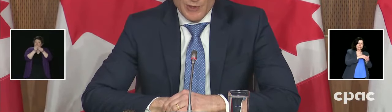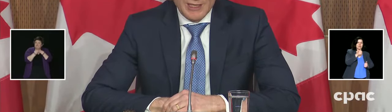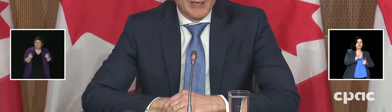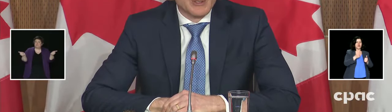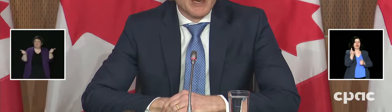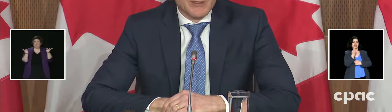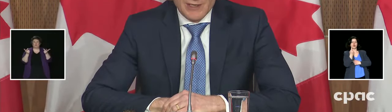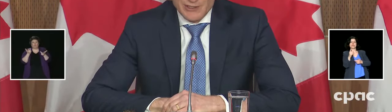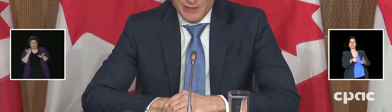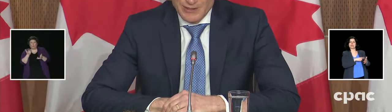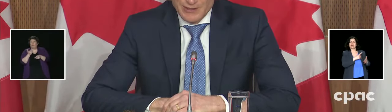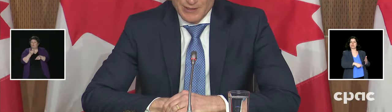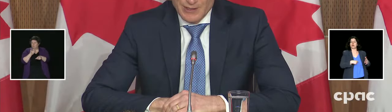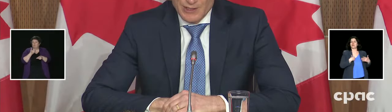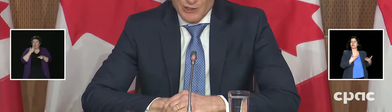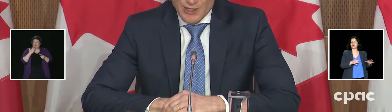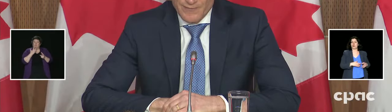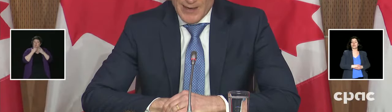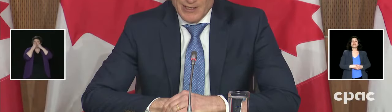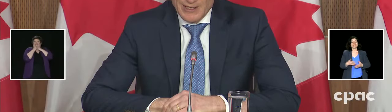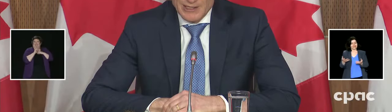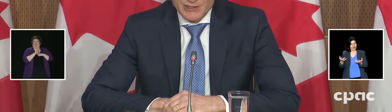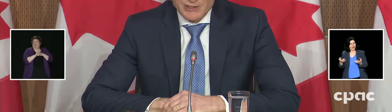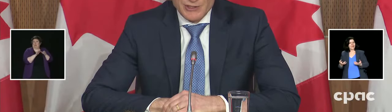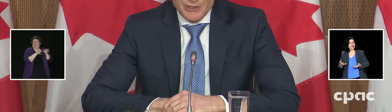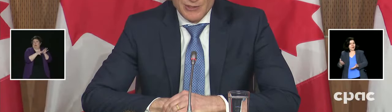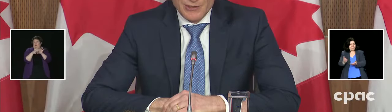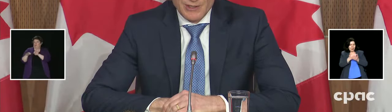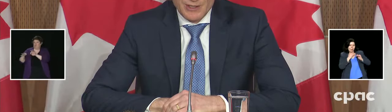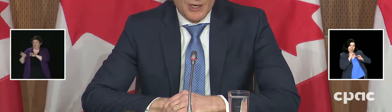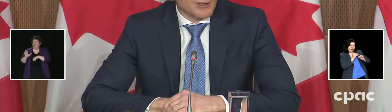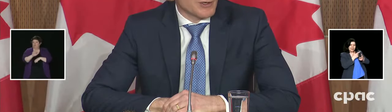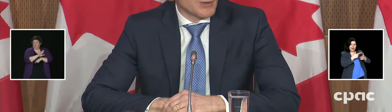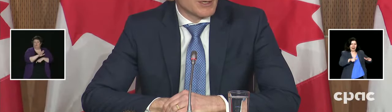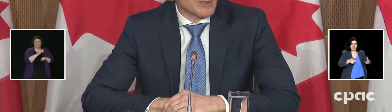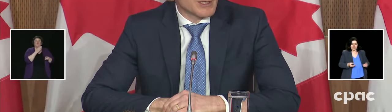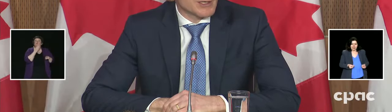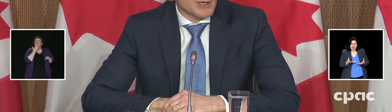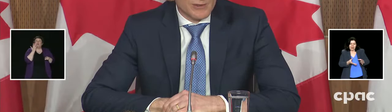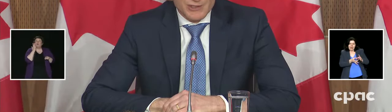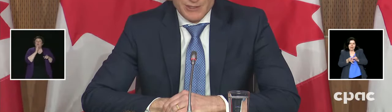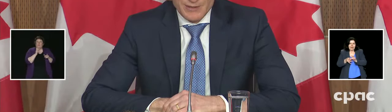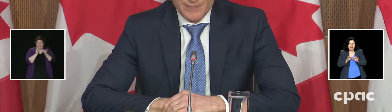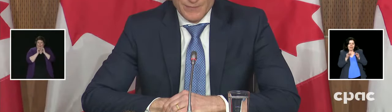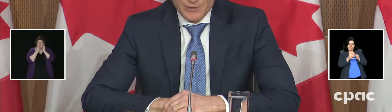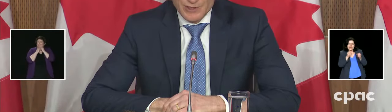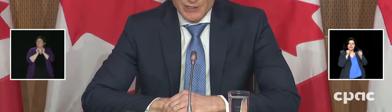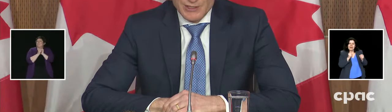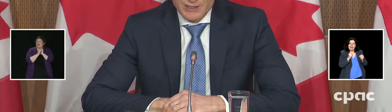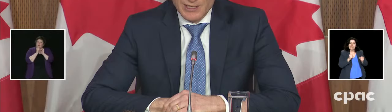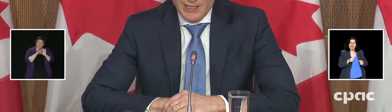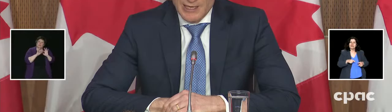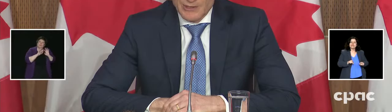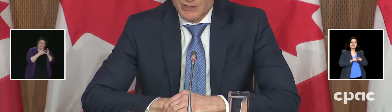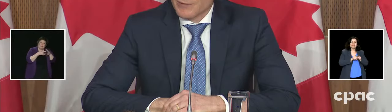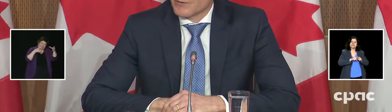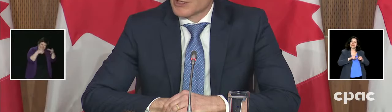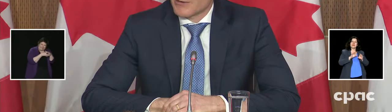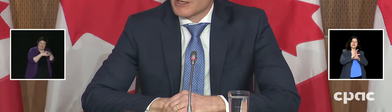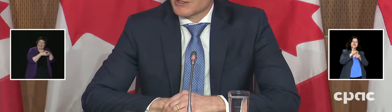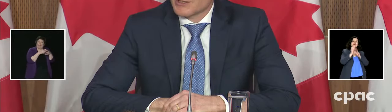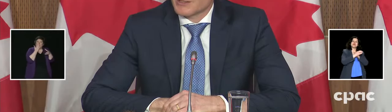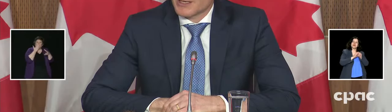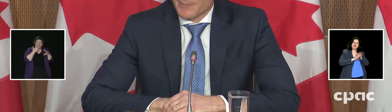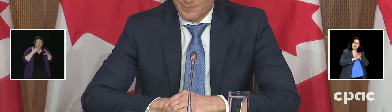we are also supporting language preservation. Strong family connections ensure continuity to Indigenous cultures, traditions, and languages